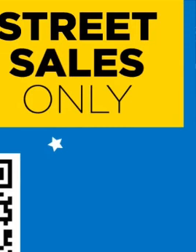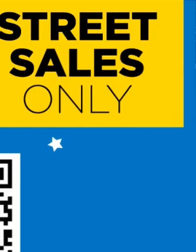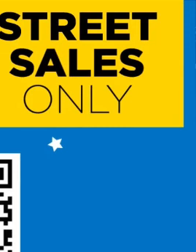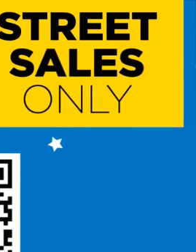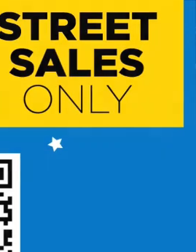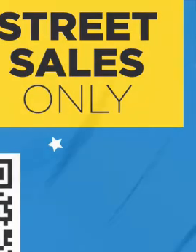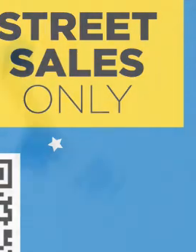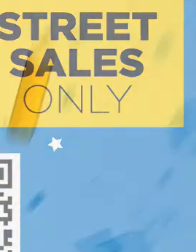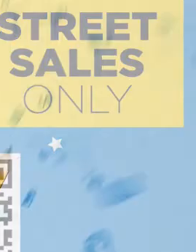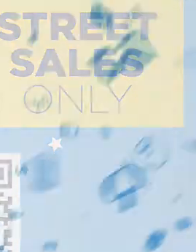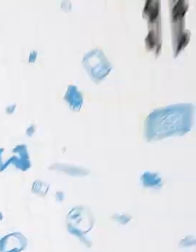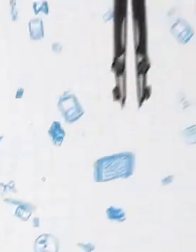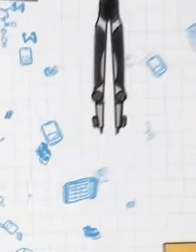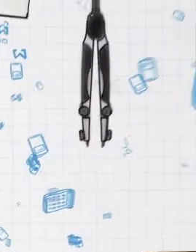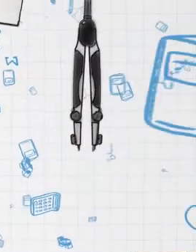and Zosie.